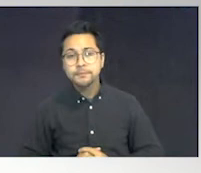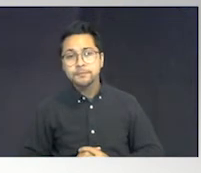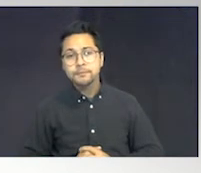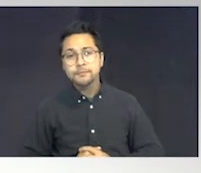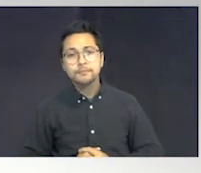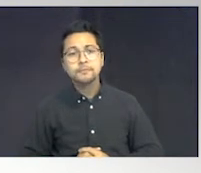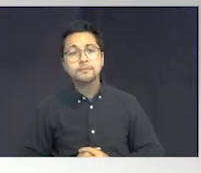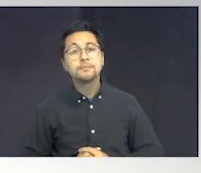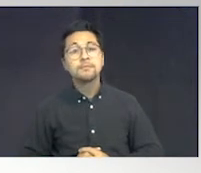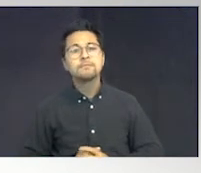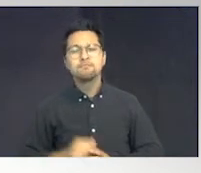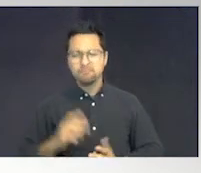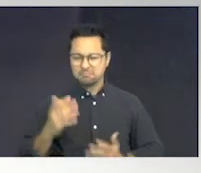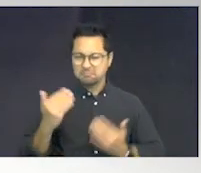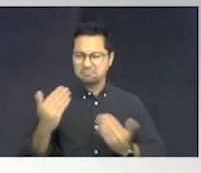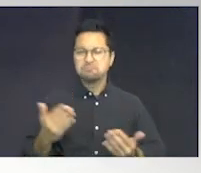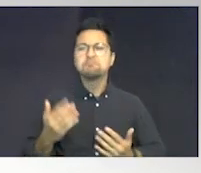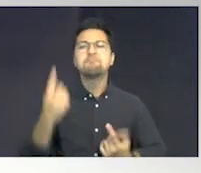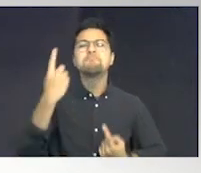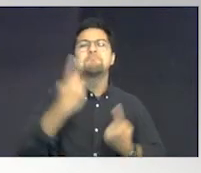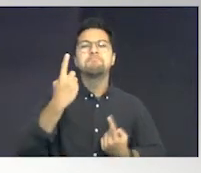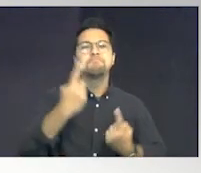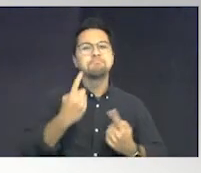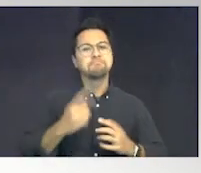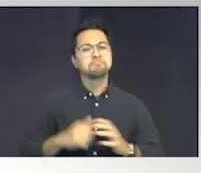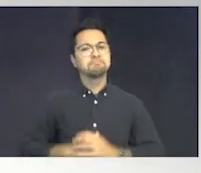Let that sit there for just one minute.